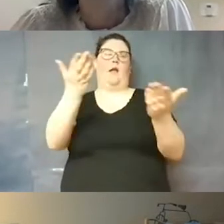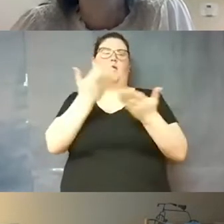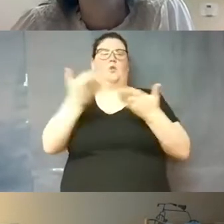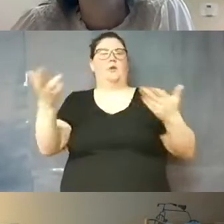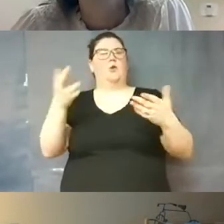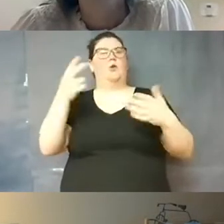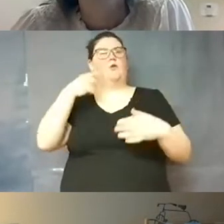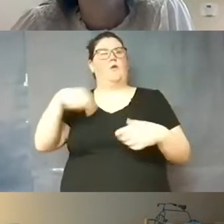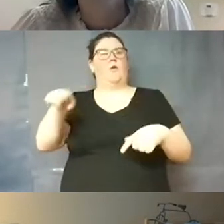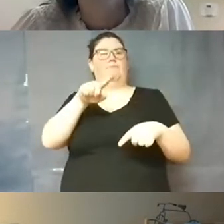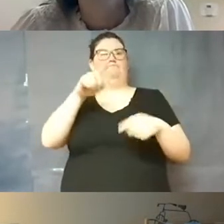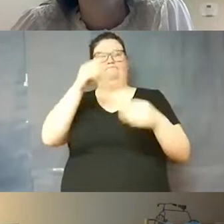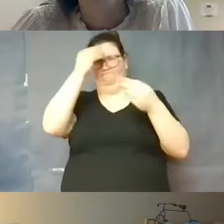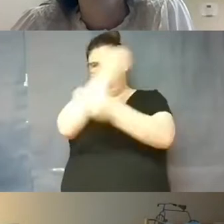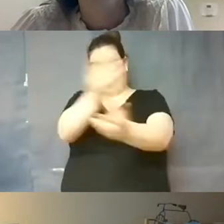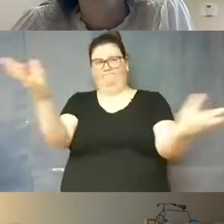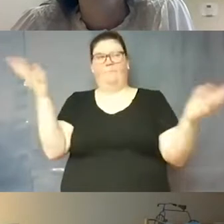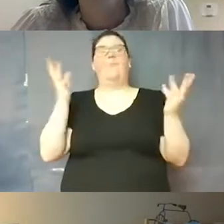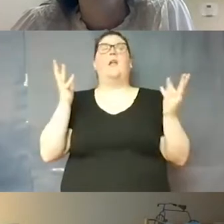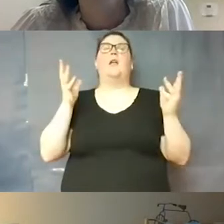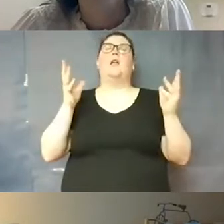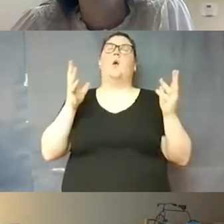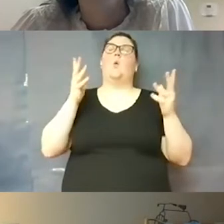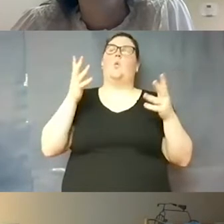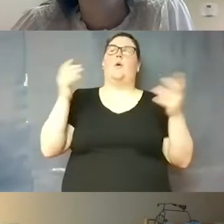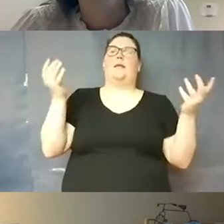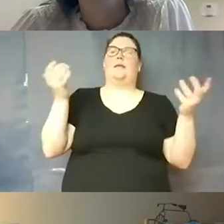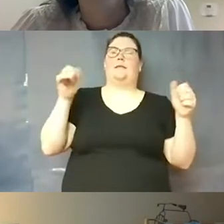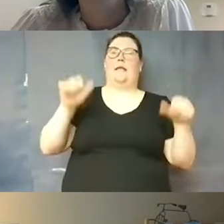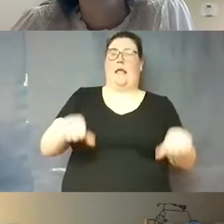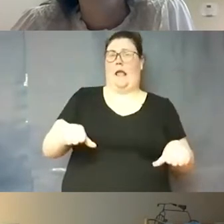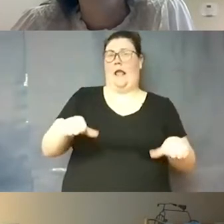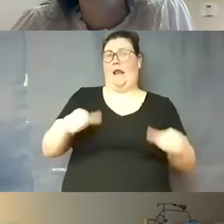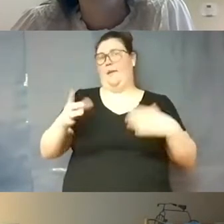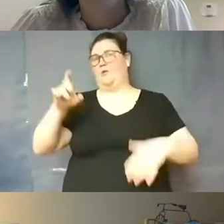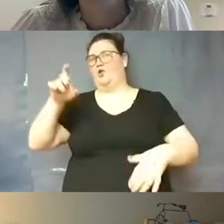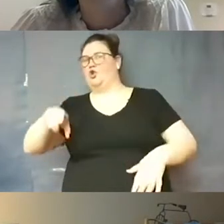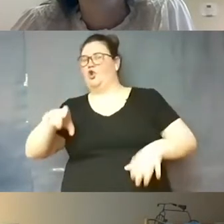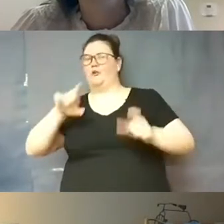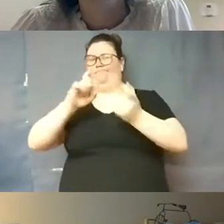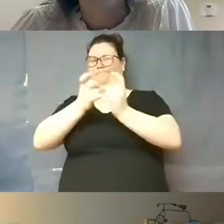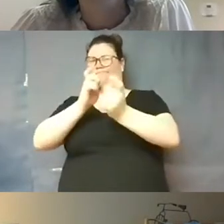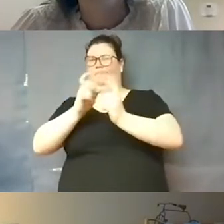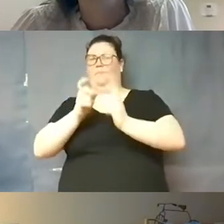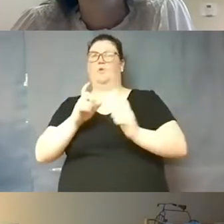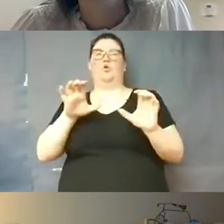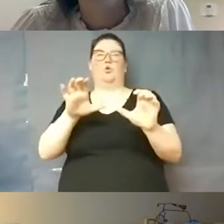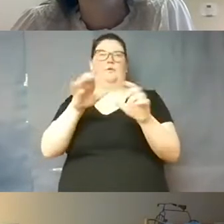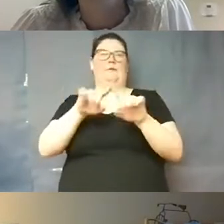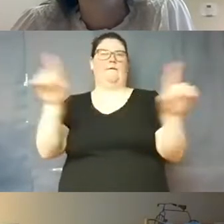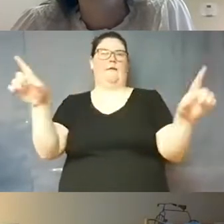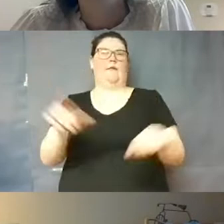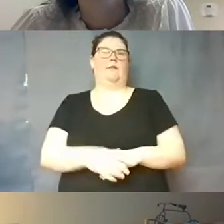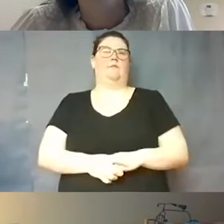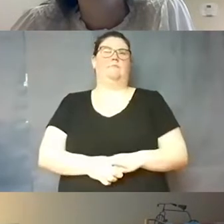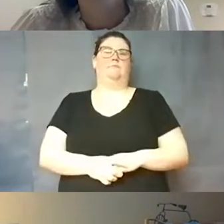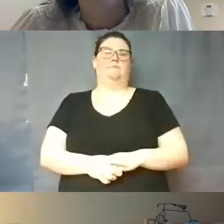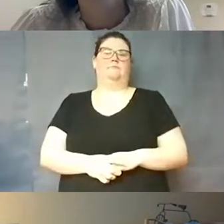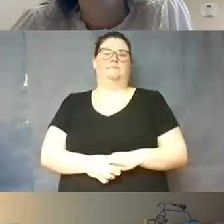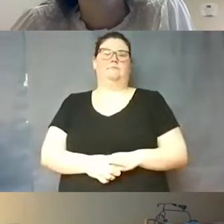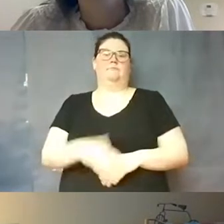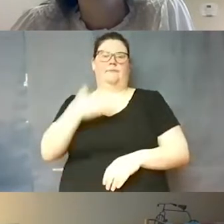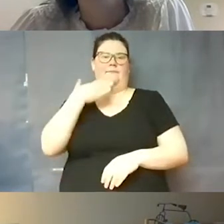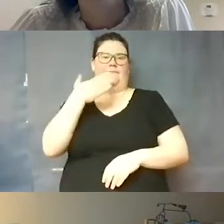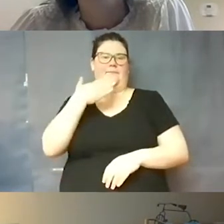and communities know what they can and maybe should do differently perhaps thank you so